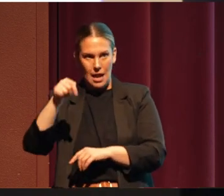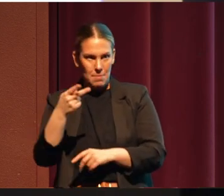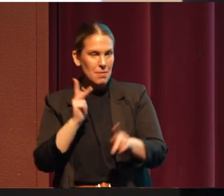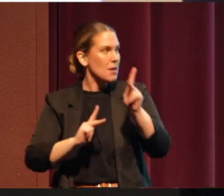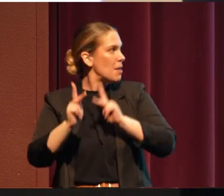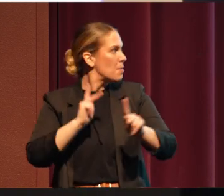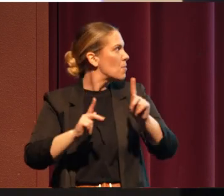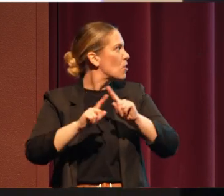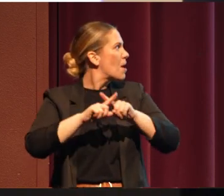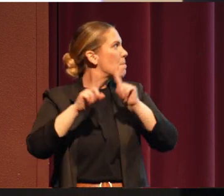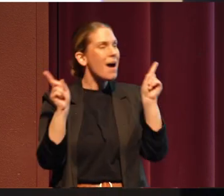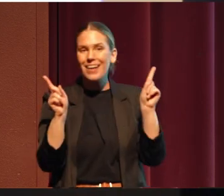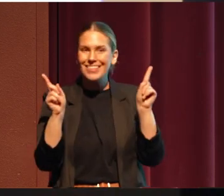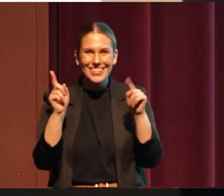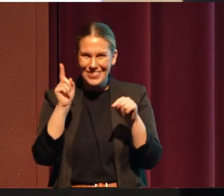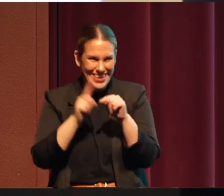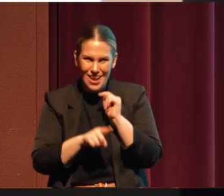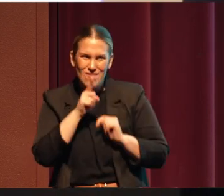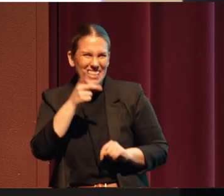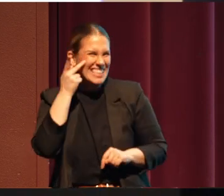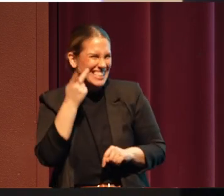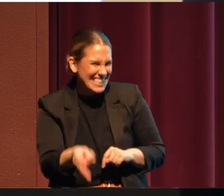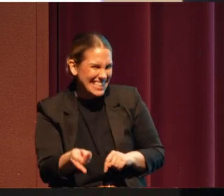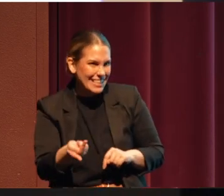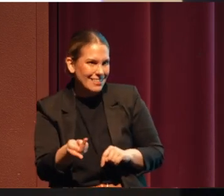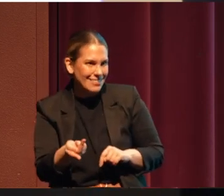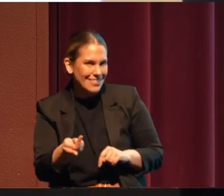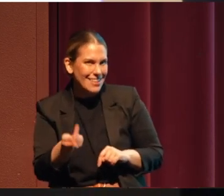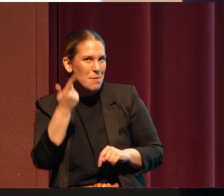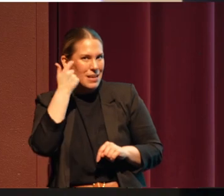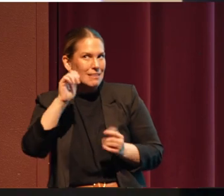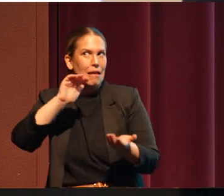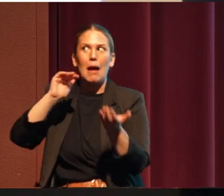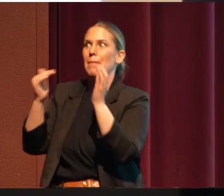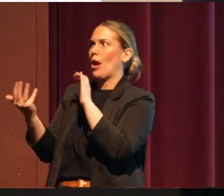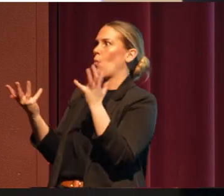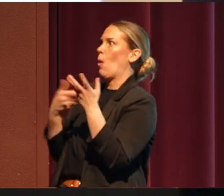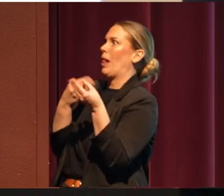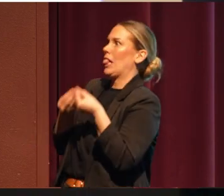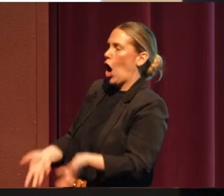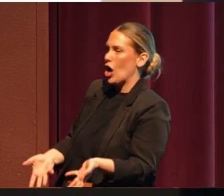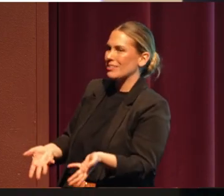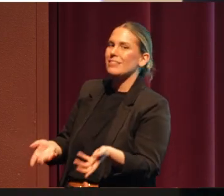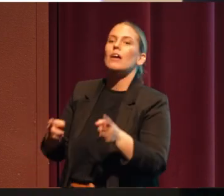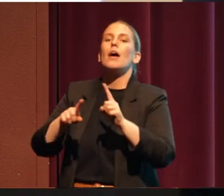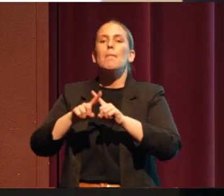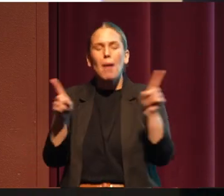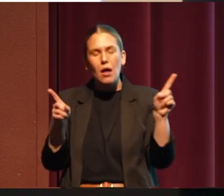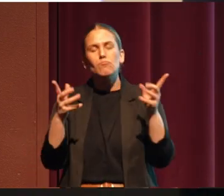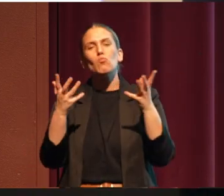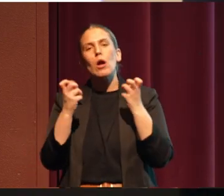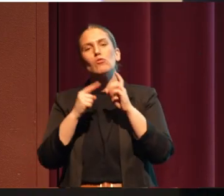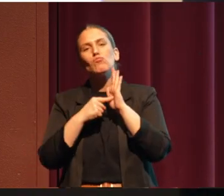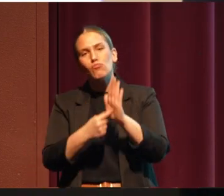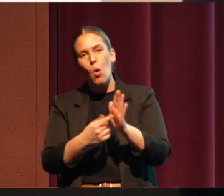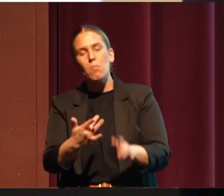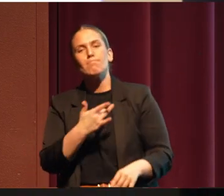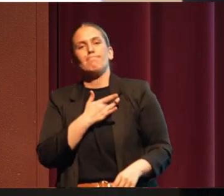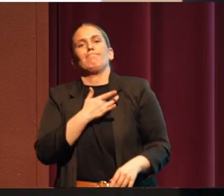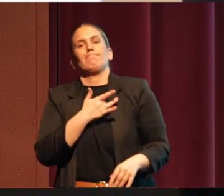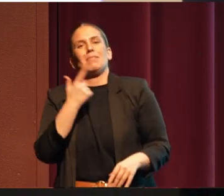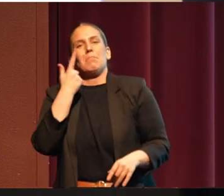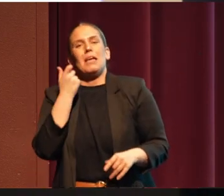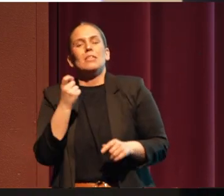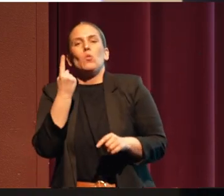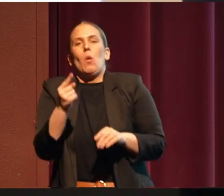because it's so small compared to what we had lost. But it registers in the heart of the people because it is the footsteps in the right